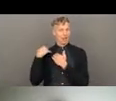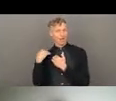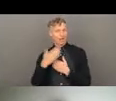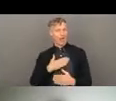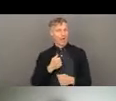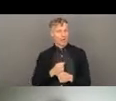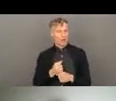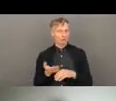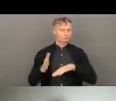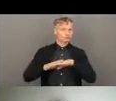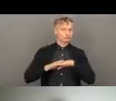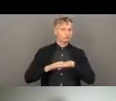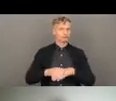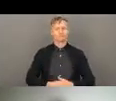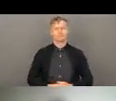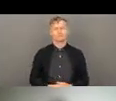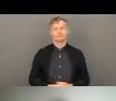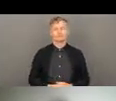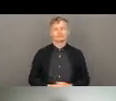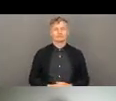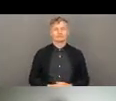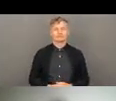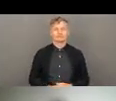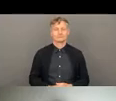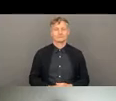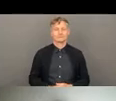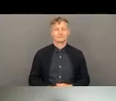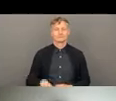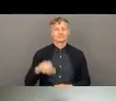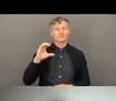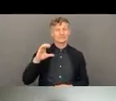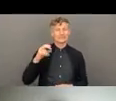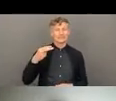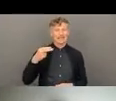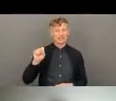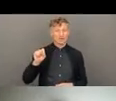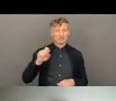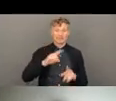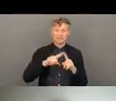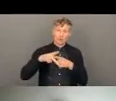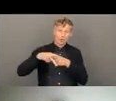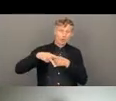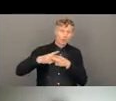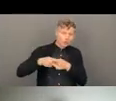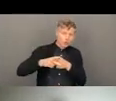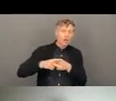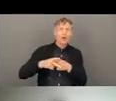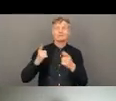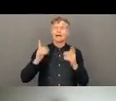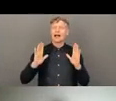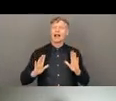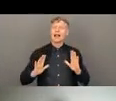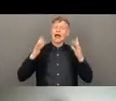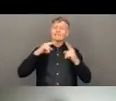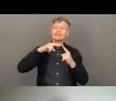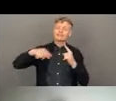You know, applying the CHS and BFD current tools related to the project lifecycle, raising capacities and training all